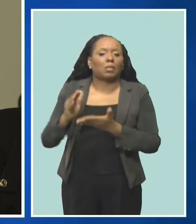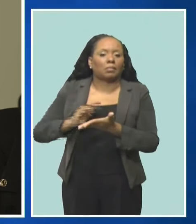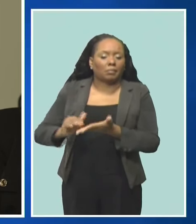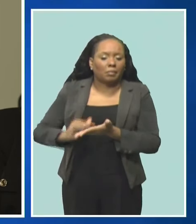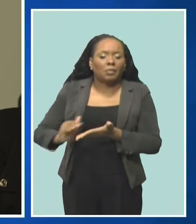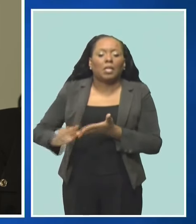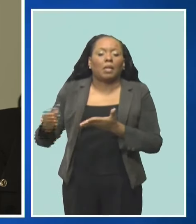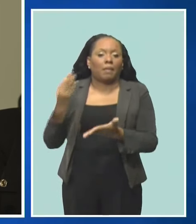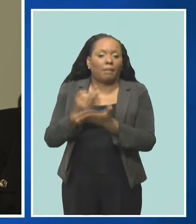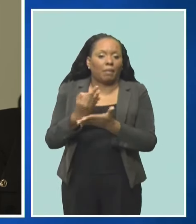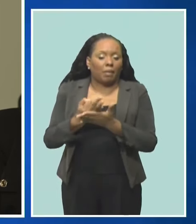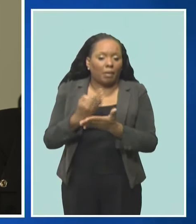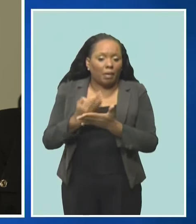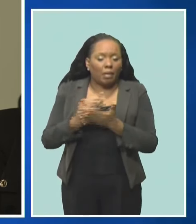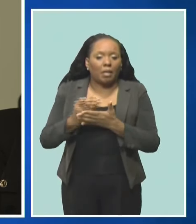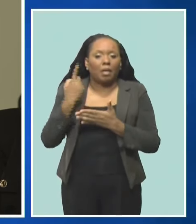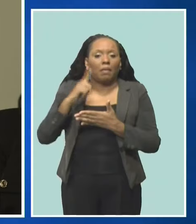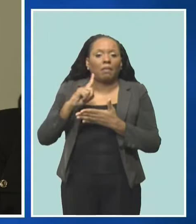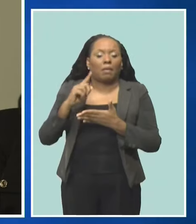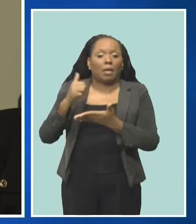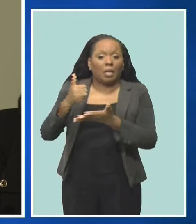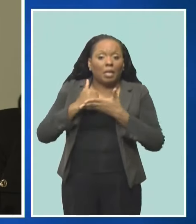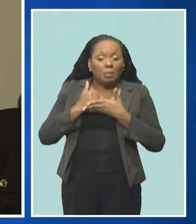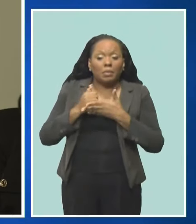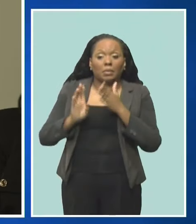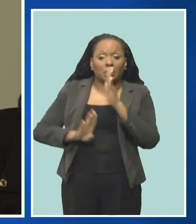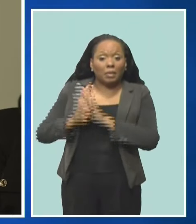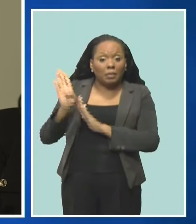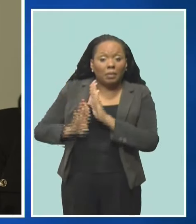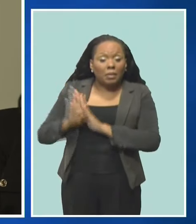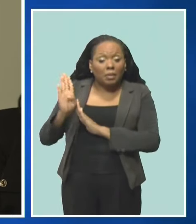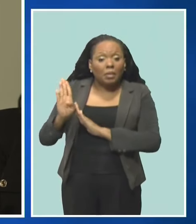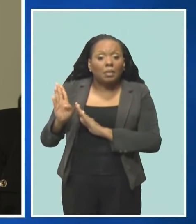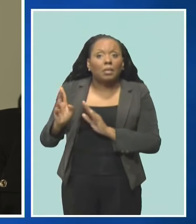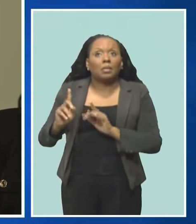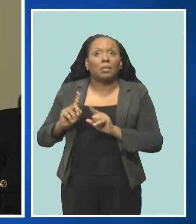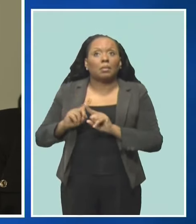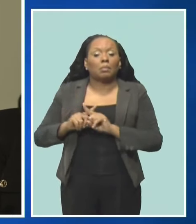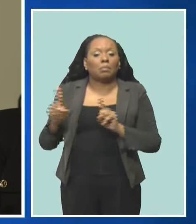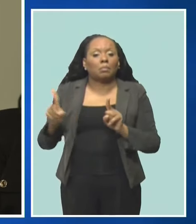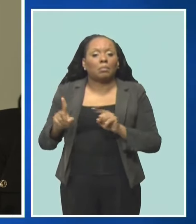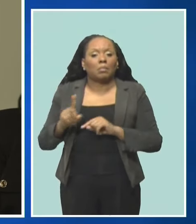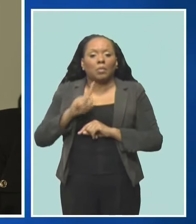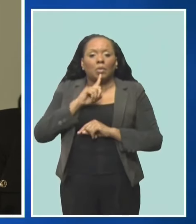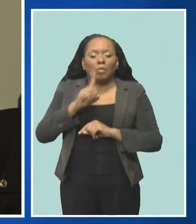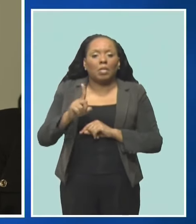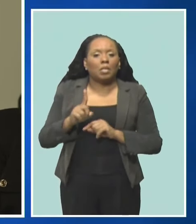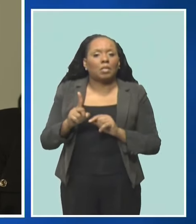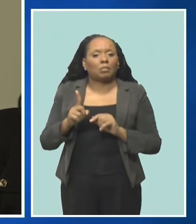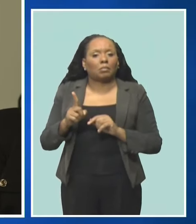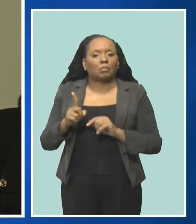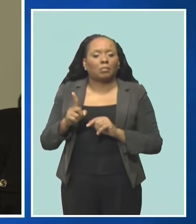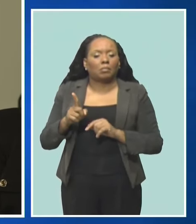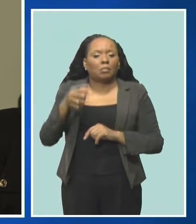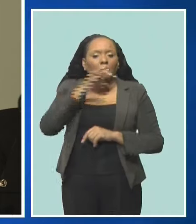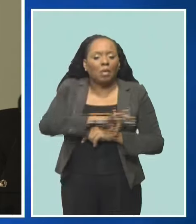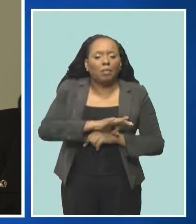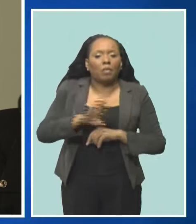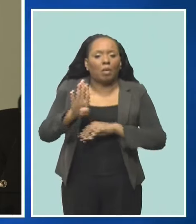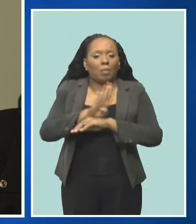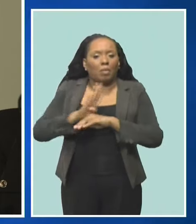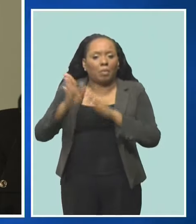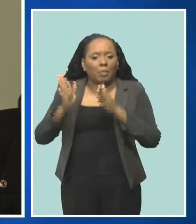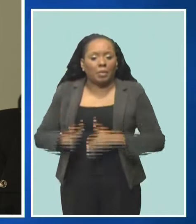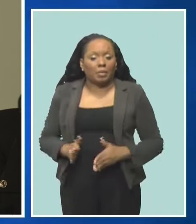able to deliver on not just the development agenda, but really to open opportunities for Barbadians at home as well as